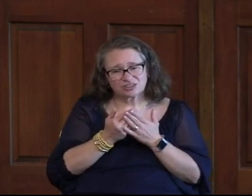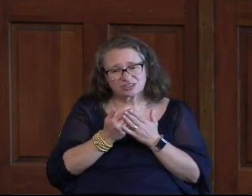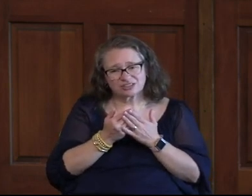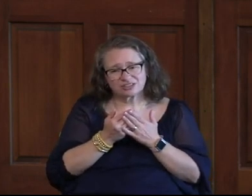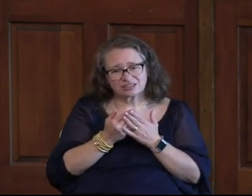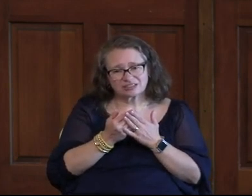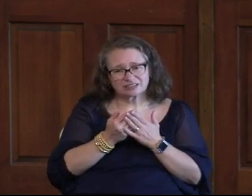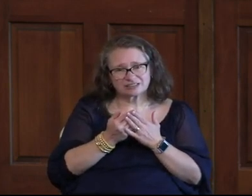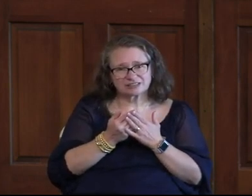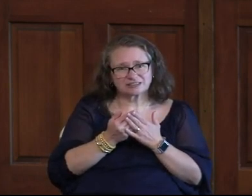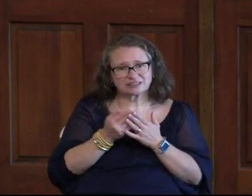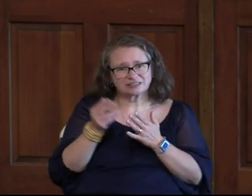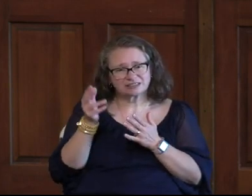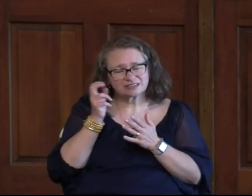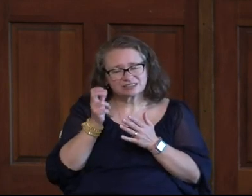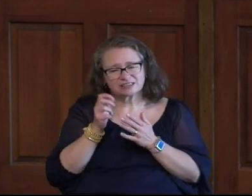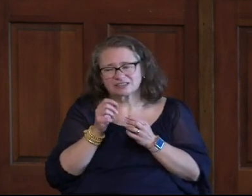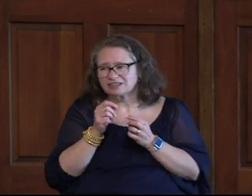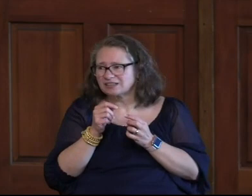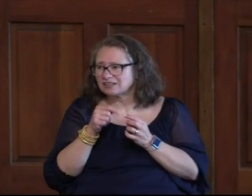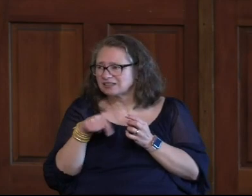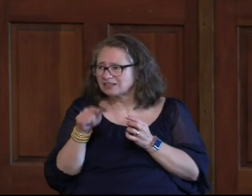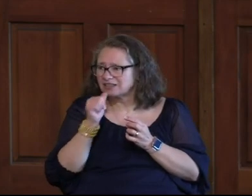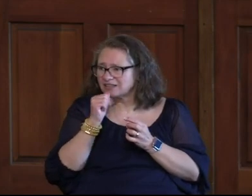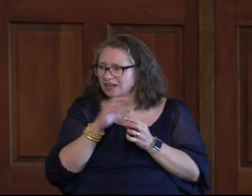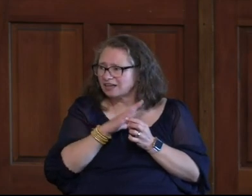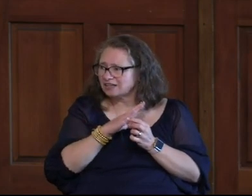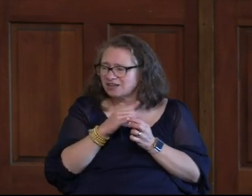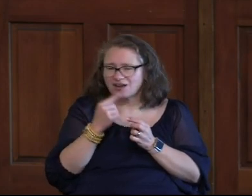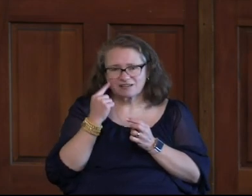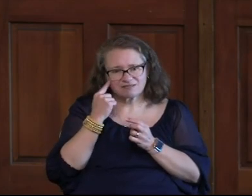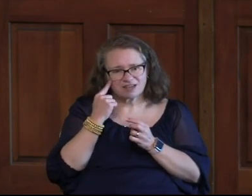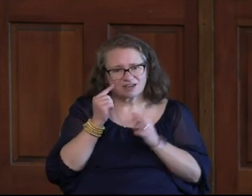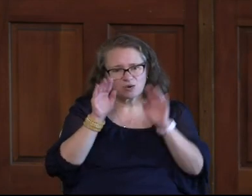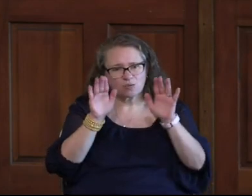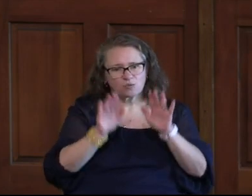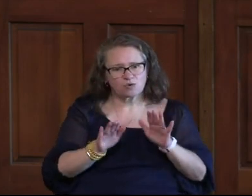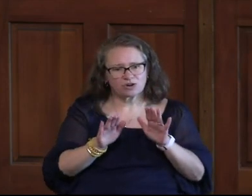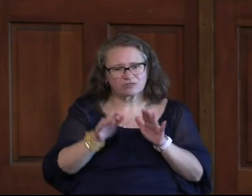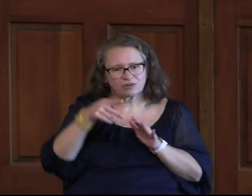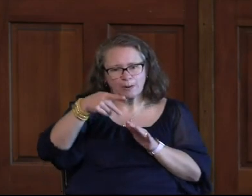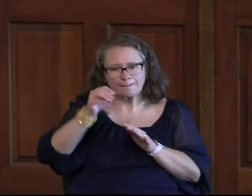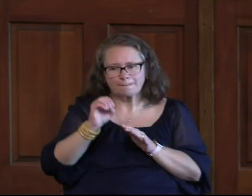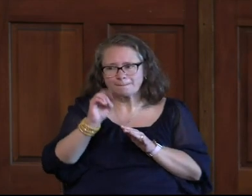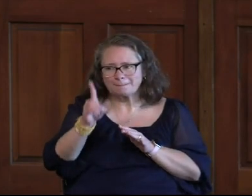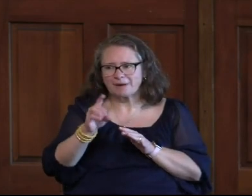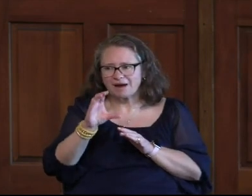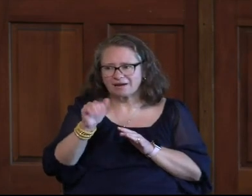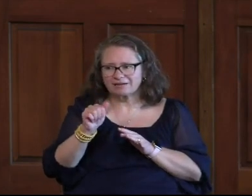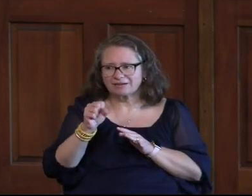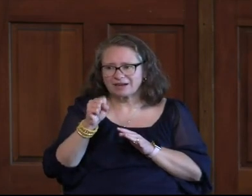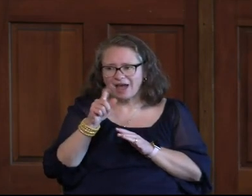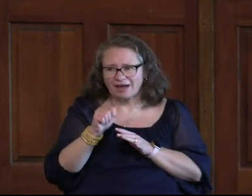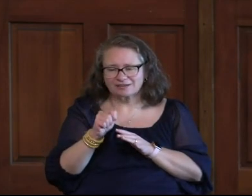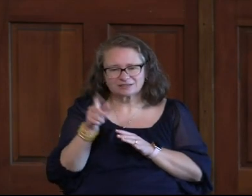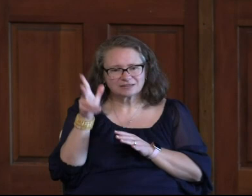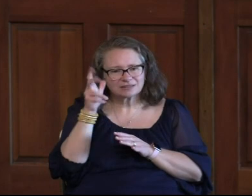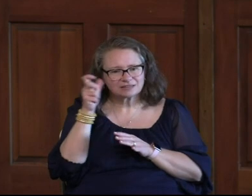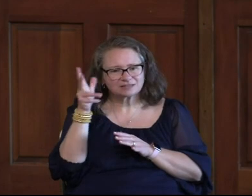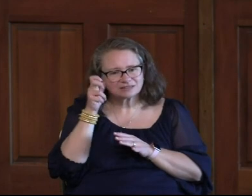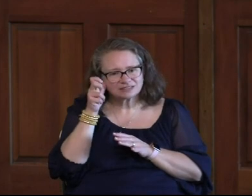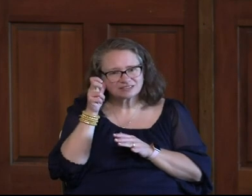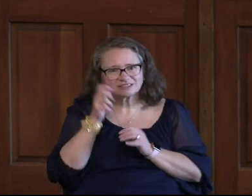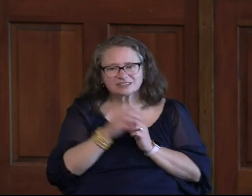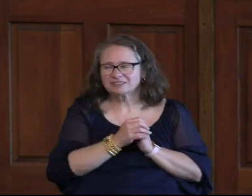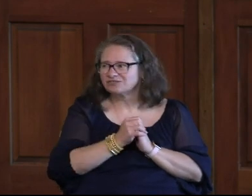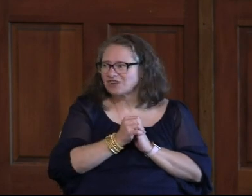Audible Get the Audio book Listen to It And for Ladies I think This is a Great Podcast For you To listen To If you Have a